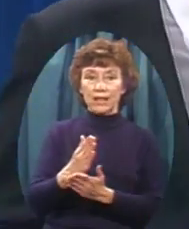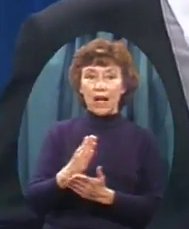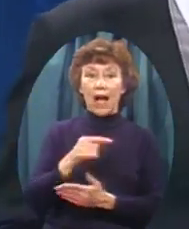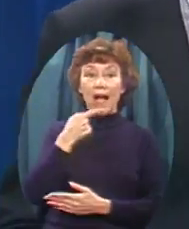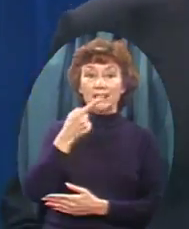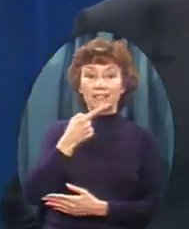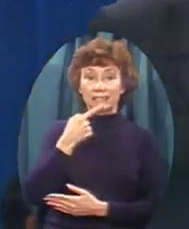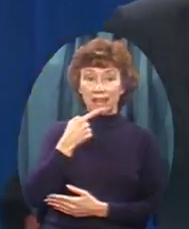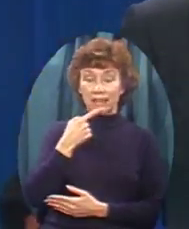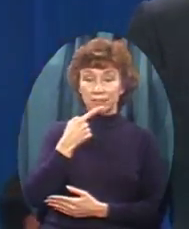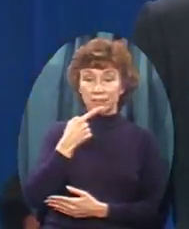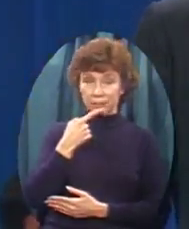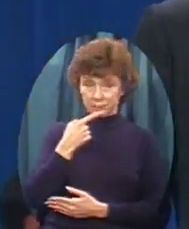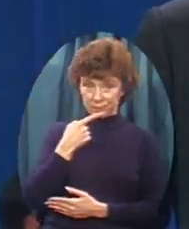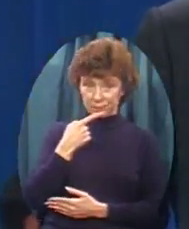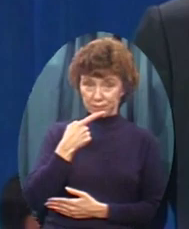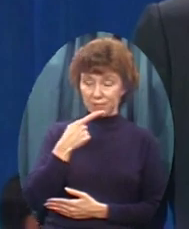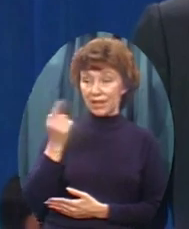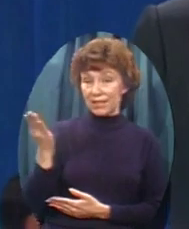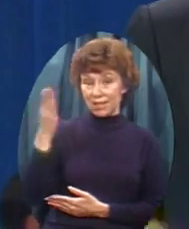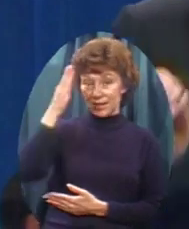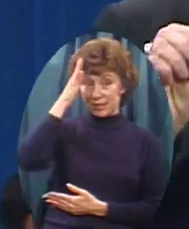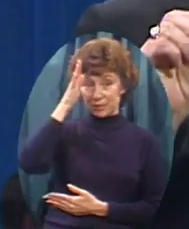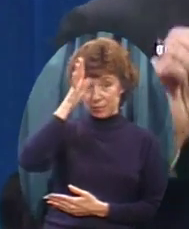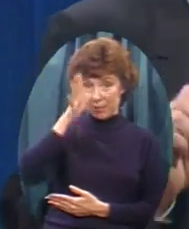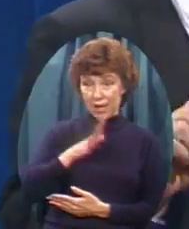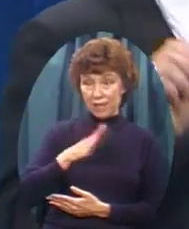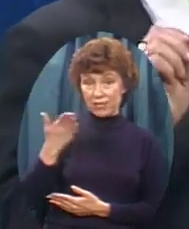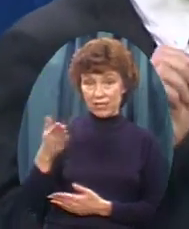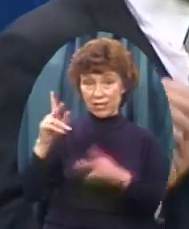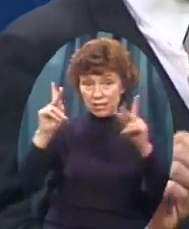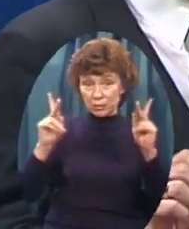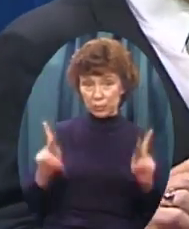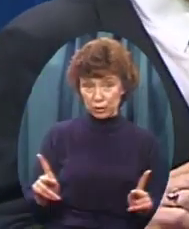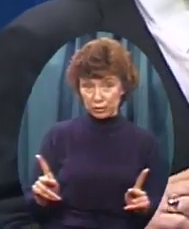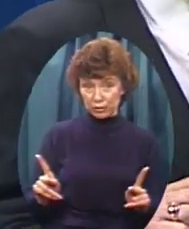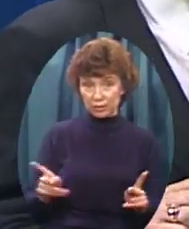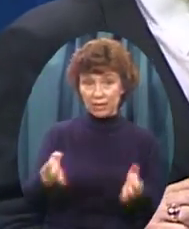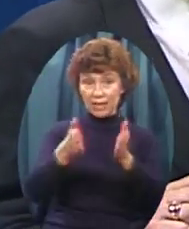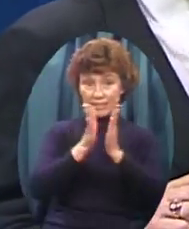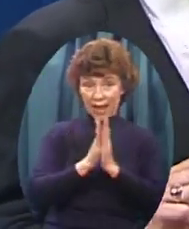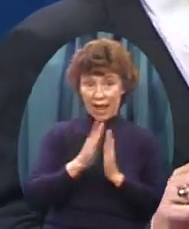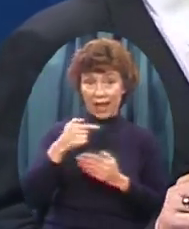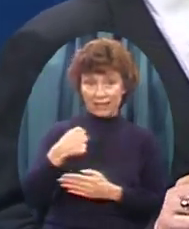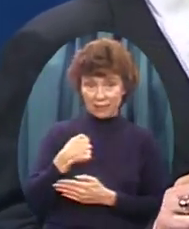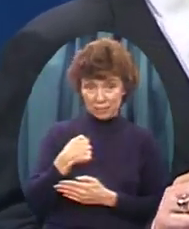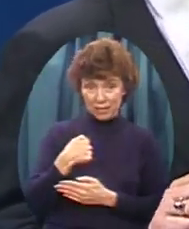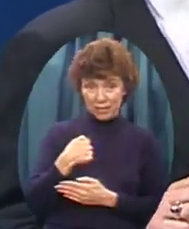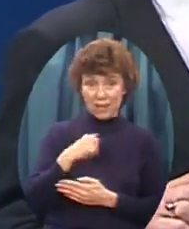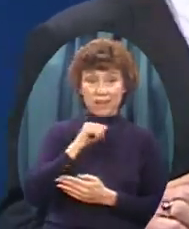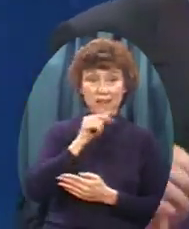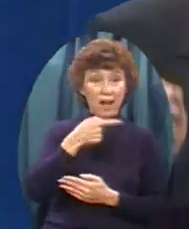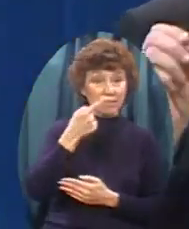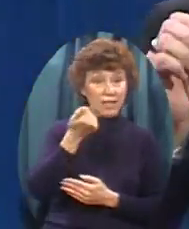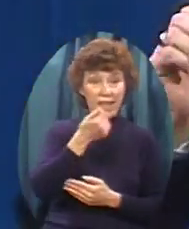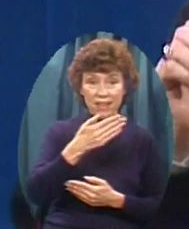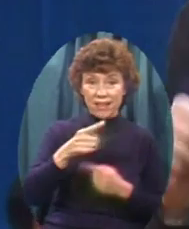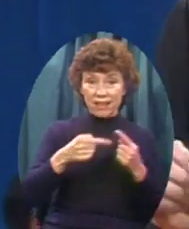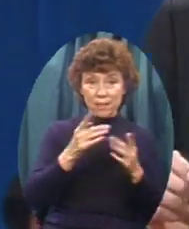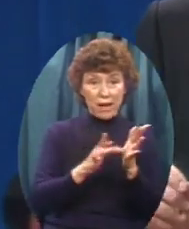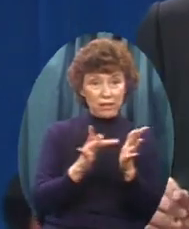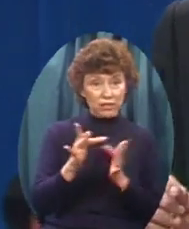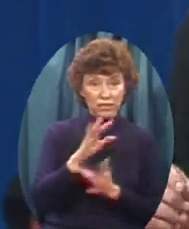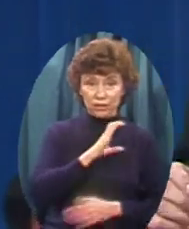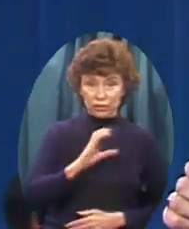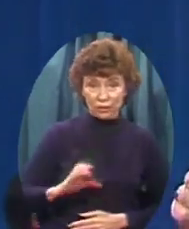The name of Jesus Christ Or my faith So he has discharged His responsibility He's off the hook But let me tell you How I